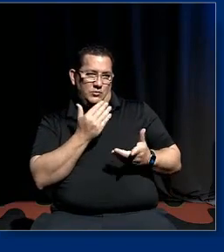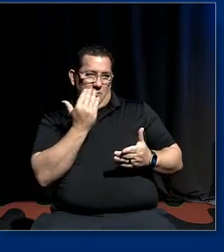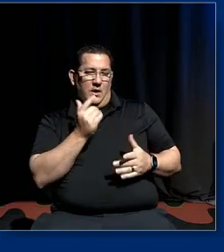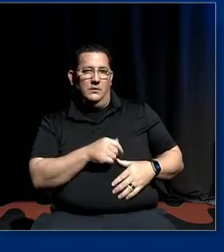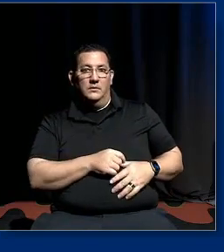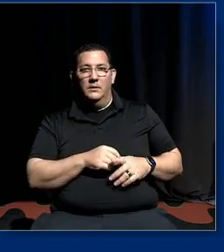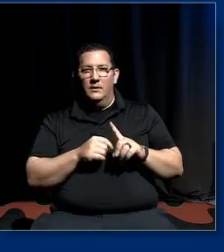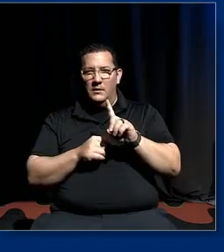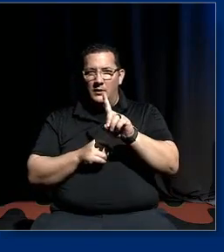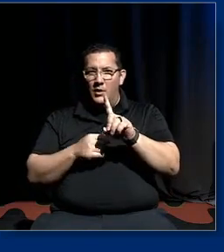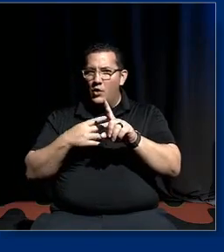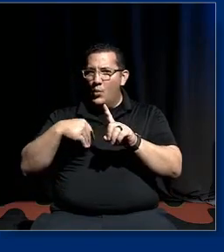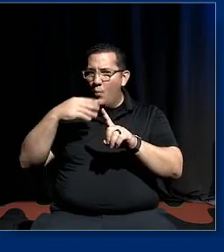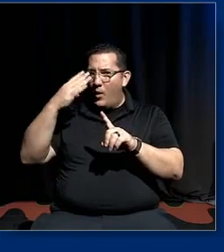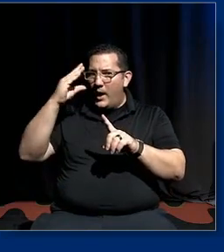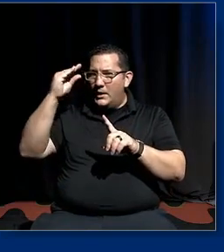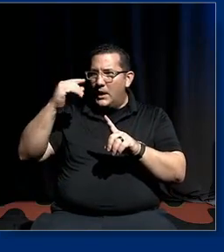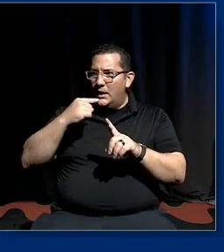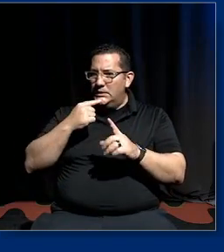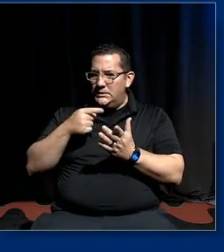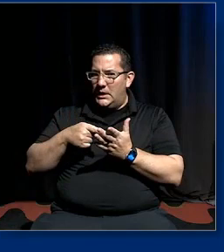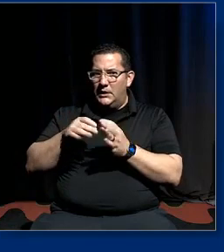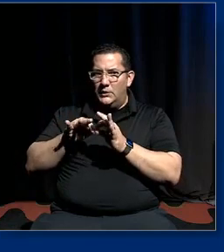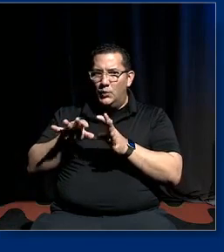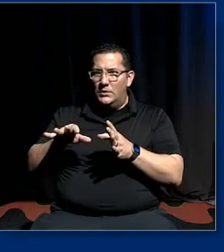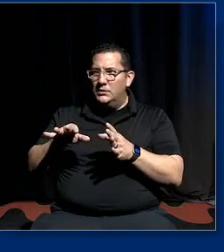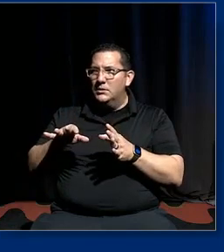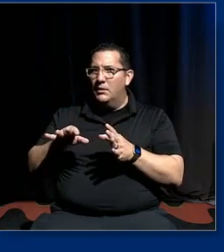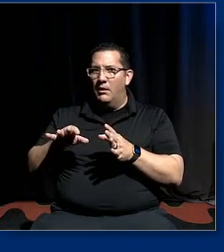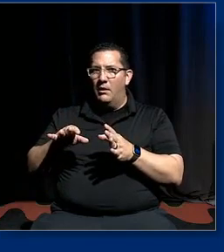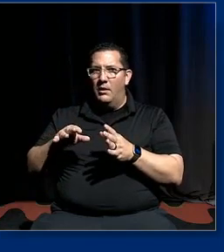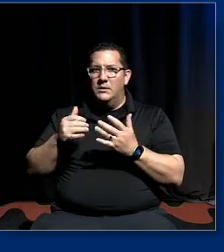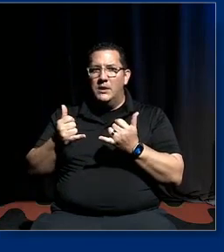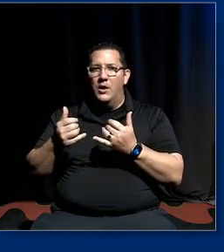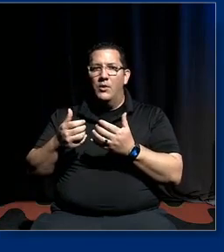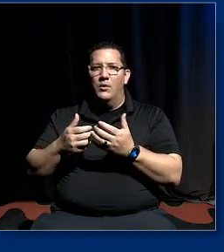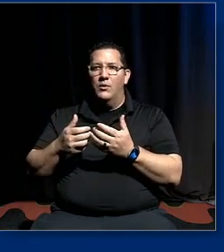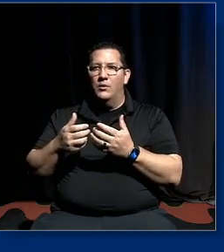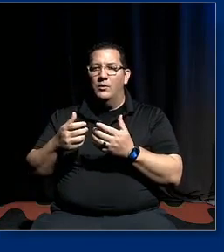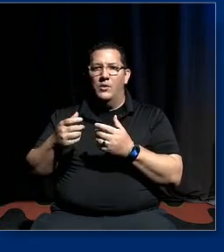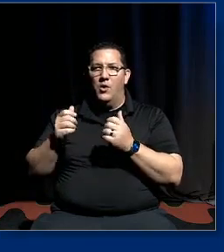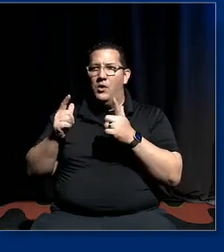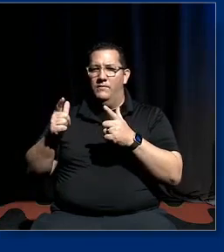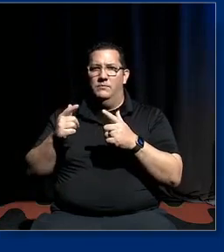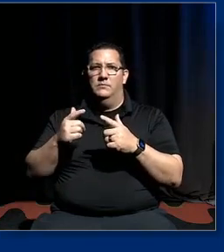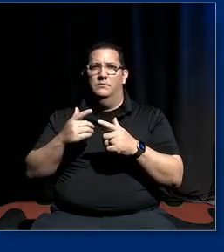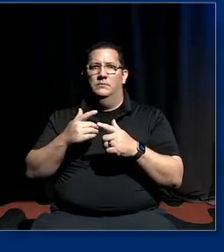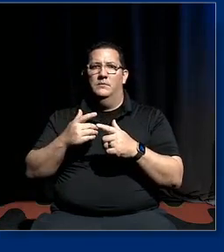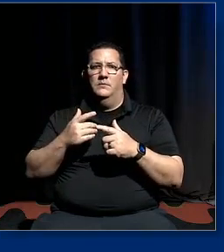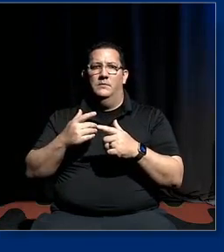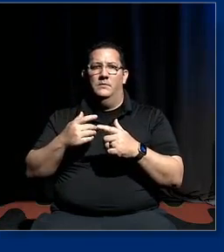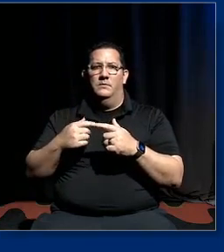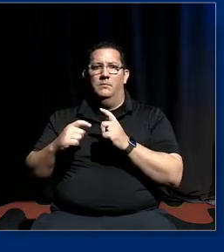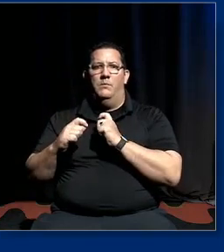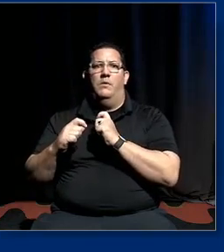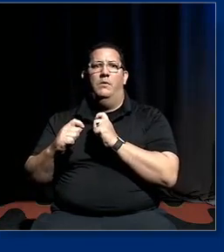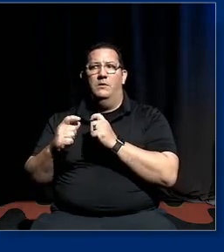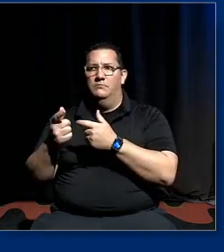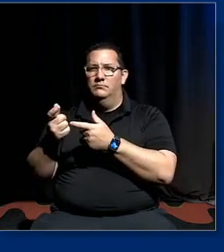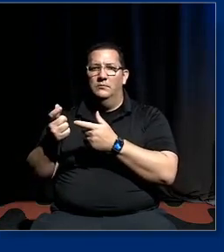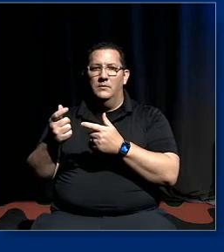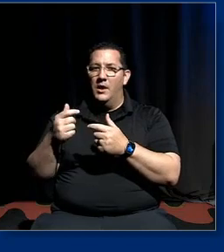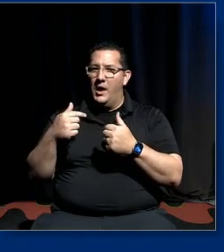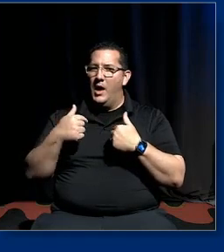guy saying these numbers aren't worth the paper they're written on i'm actually pulling on all of that unspoken authority